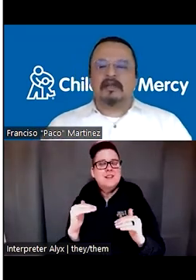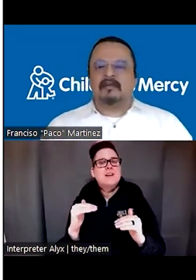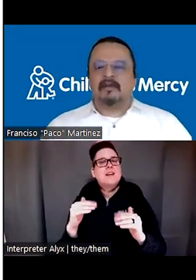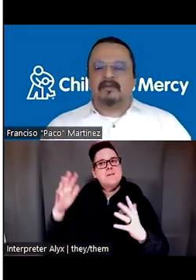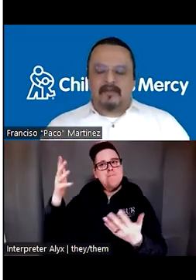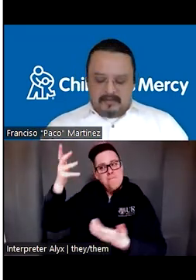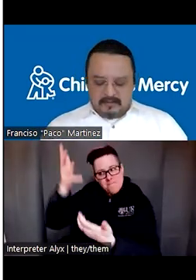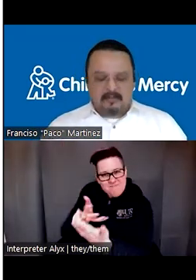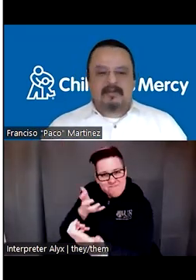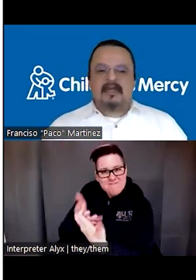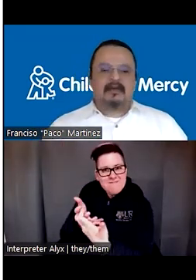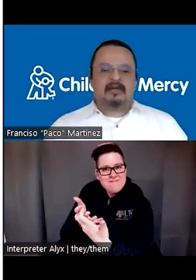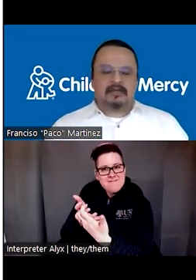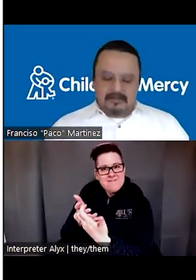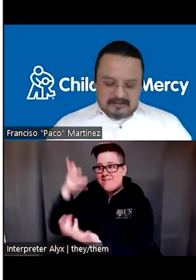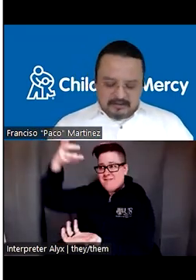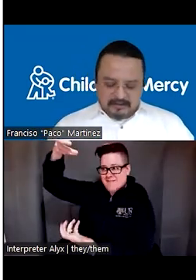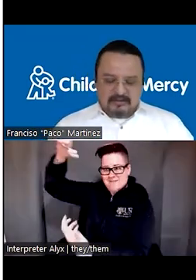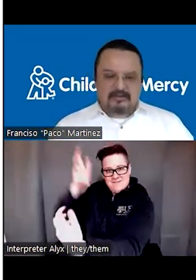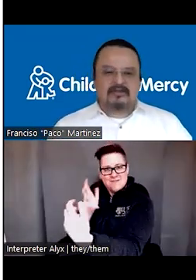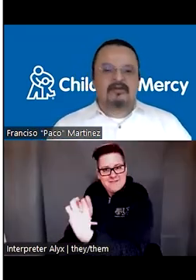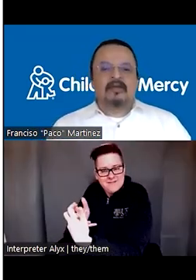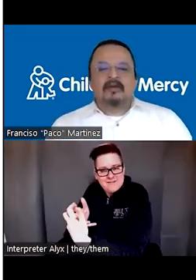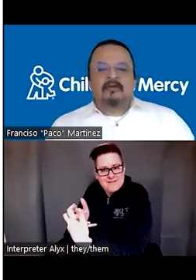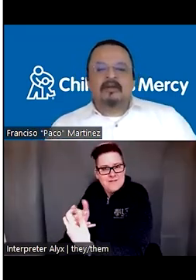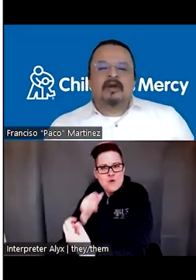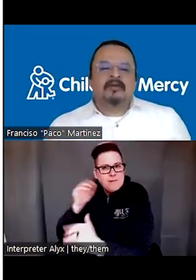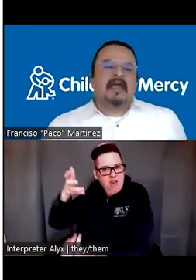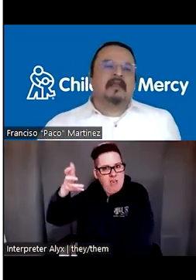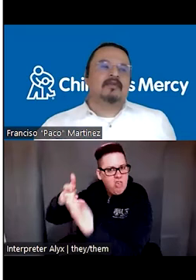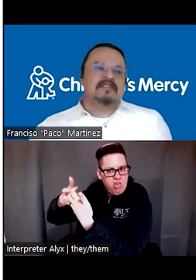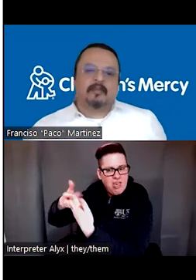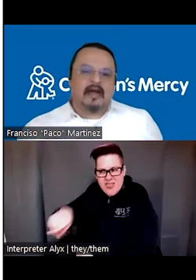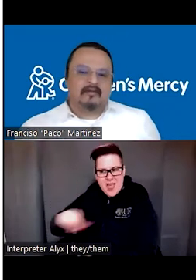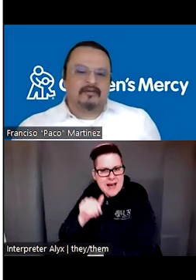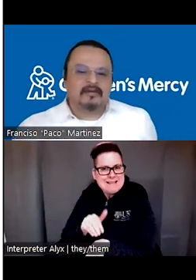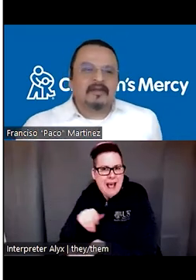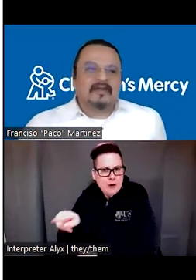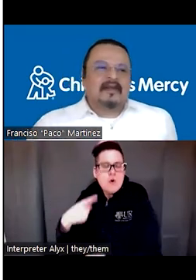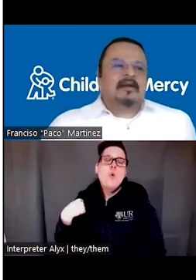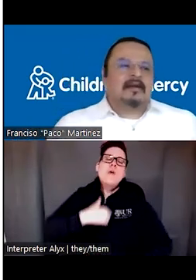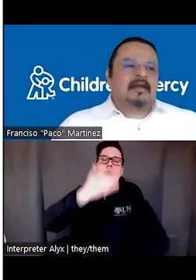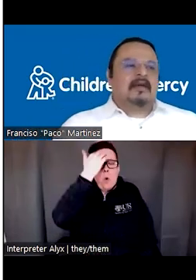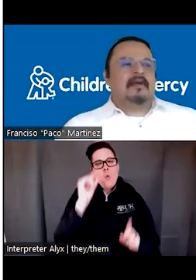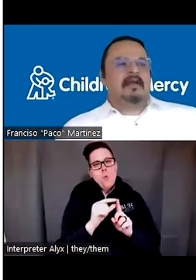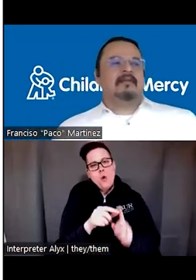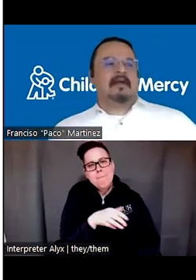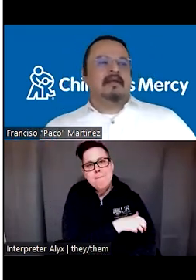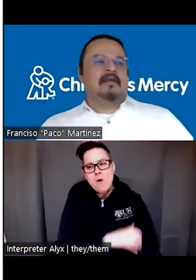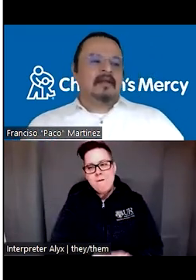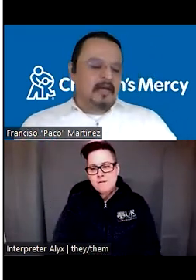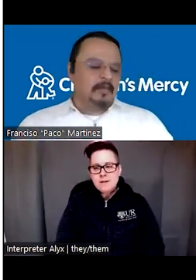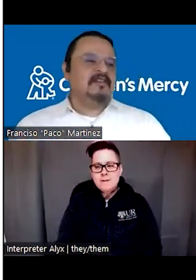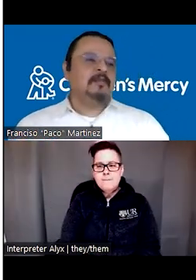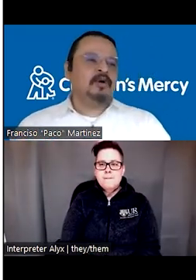to, to, to the level of the families. Remember they are not, they are not doctors. So we all know now that words are powerful. Uh, I have, I have,